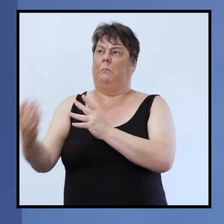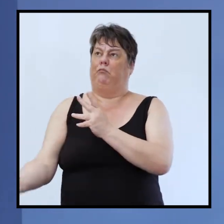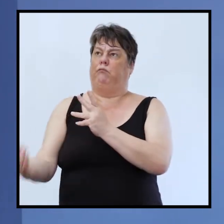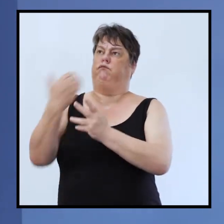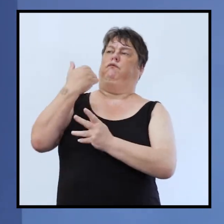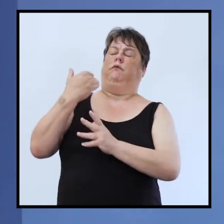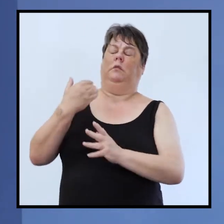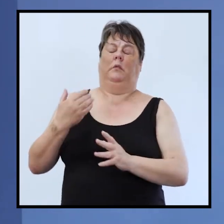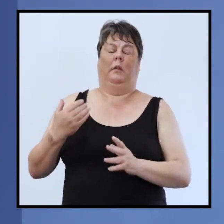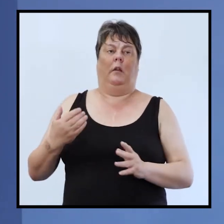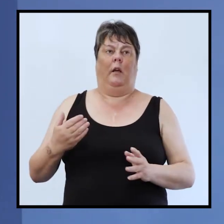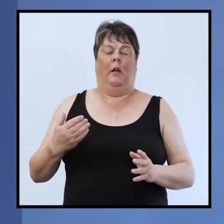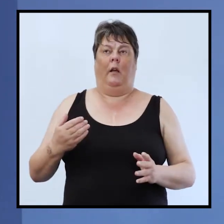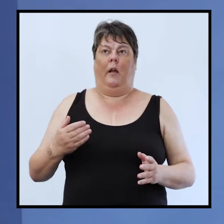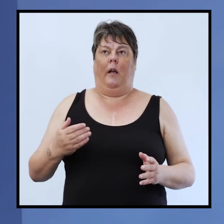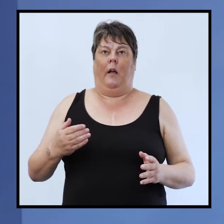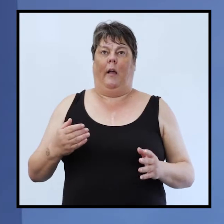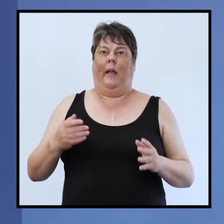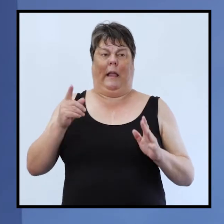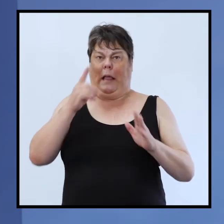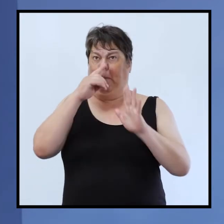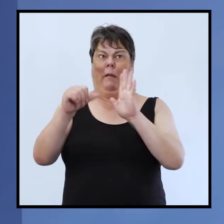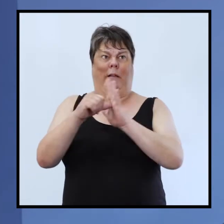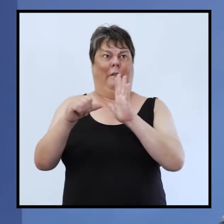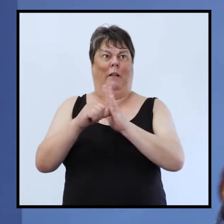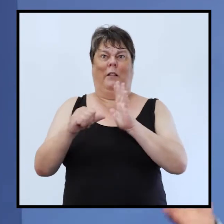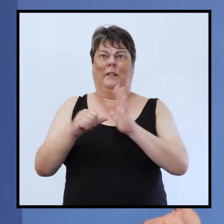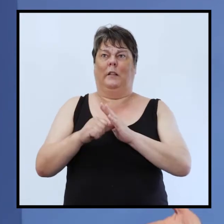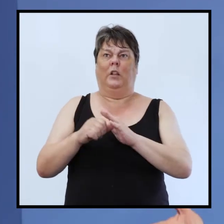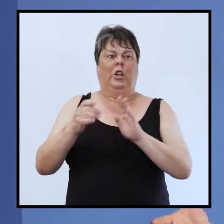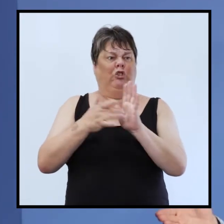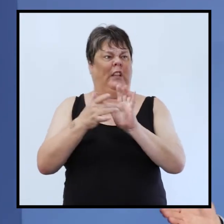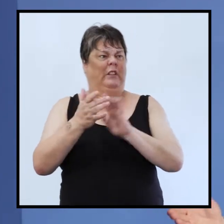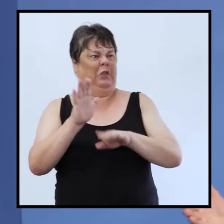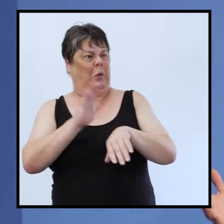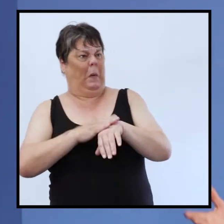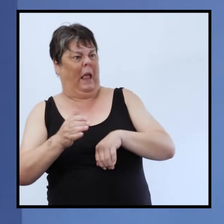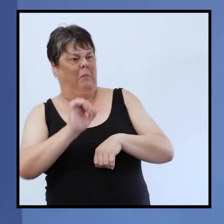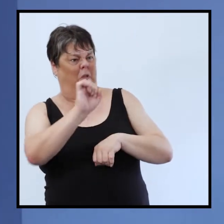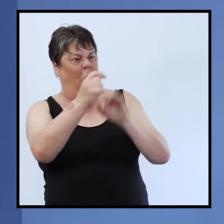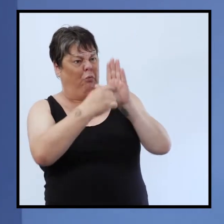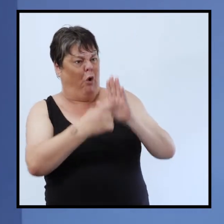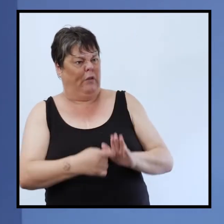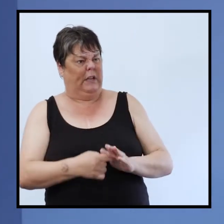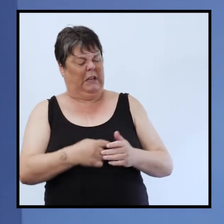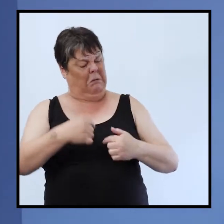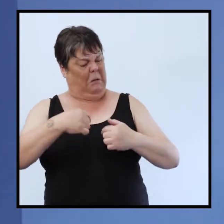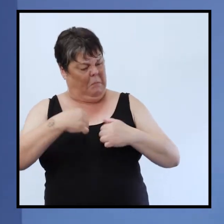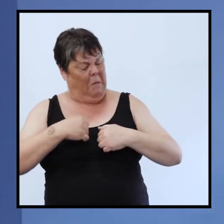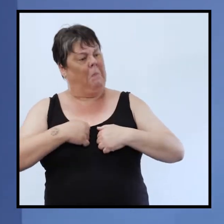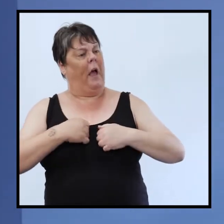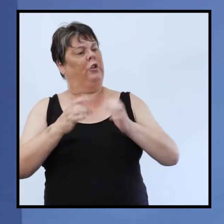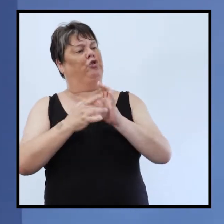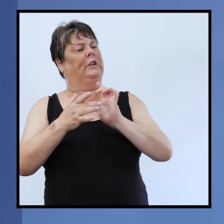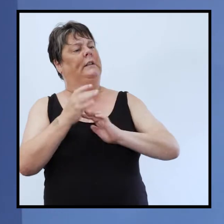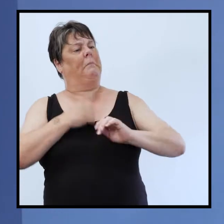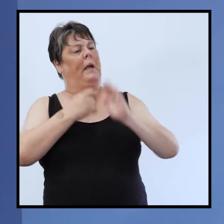into your life jesus can be very awkward he he cannot care too much about our priorities and our uh